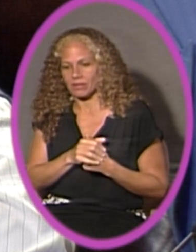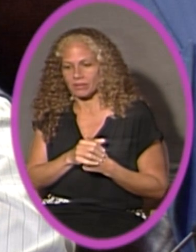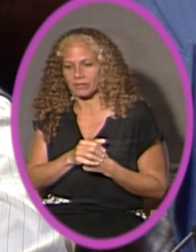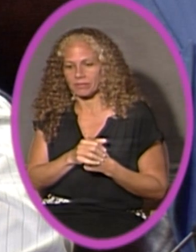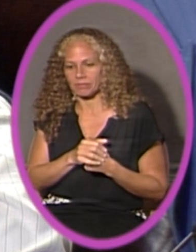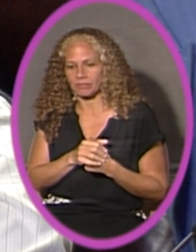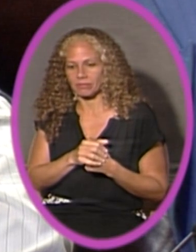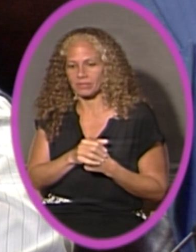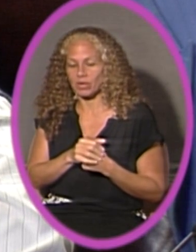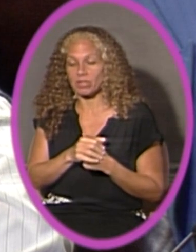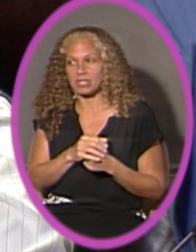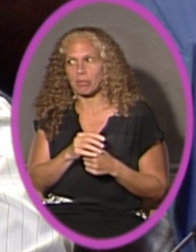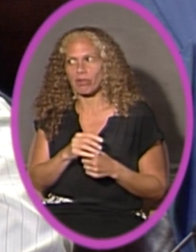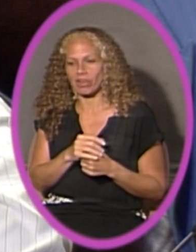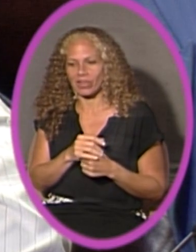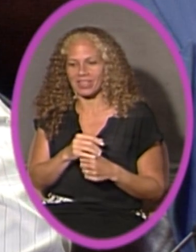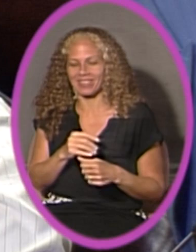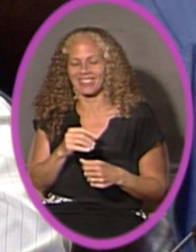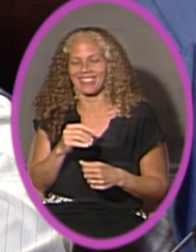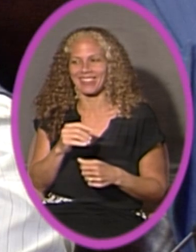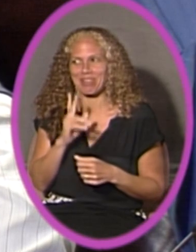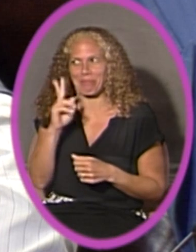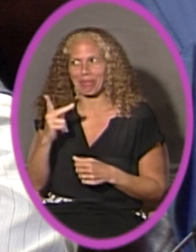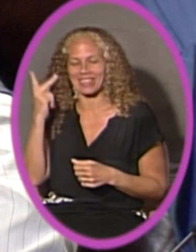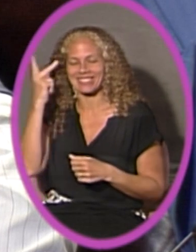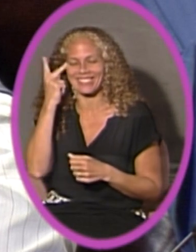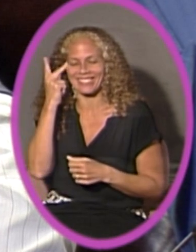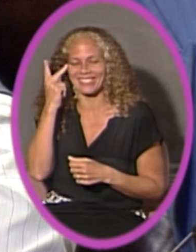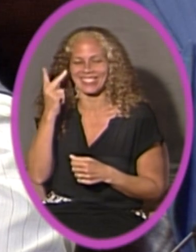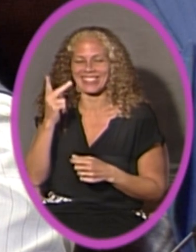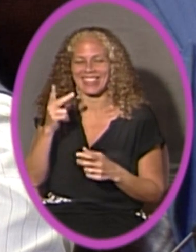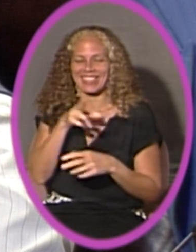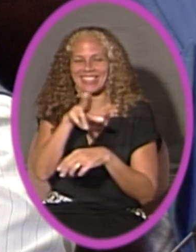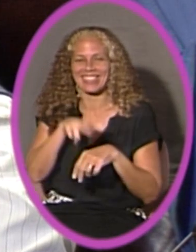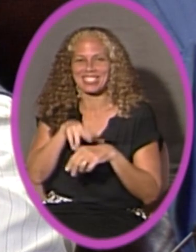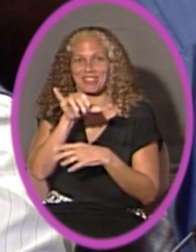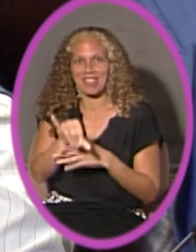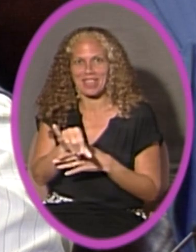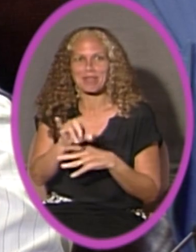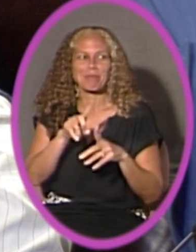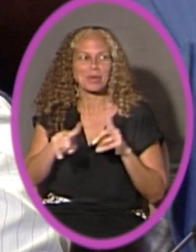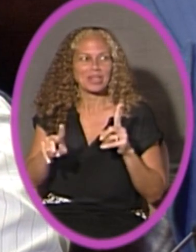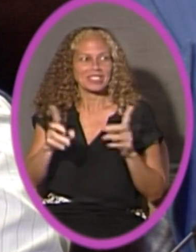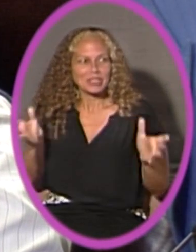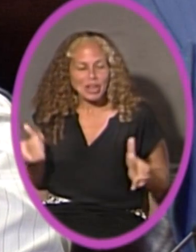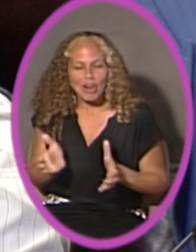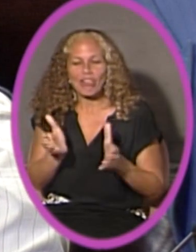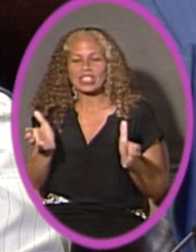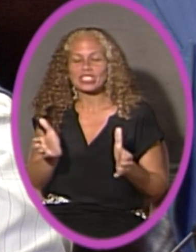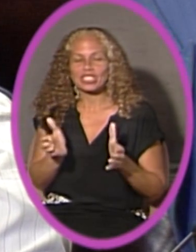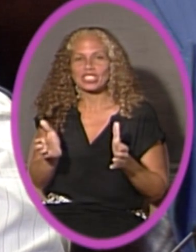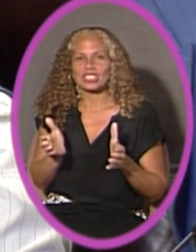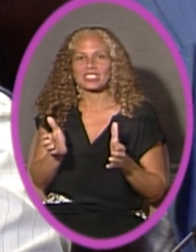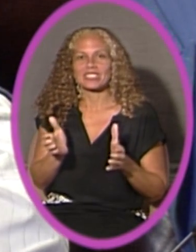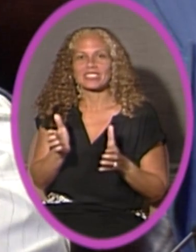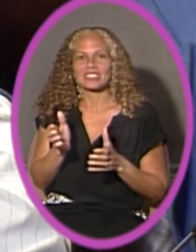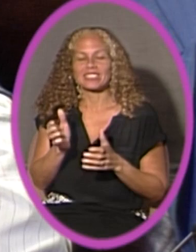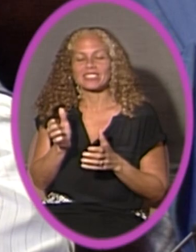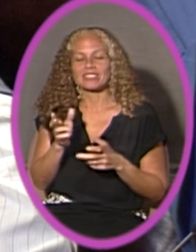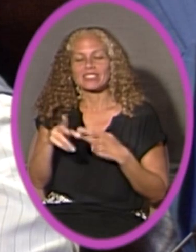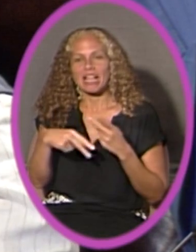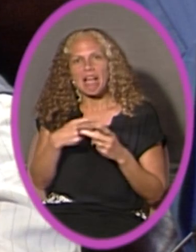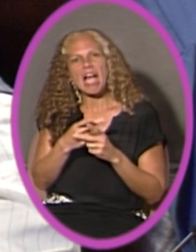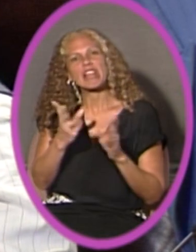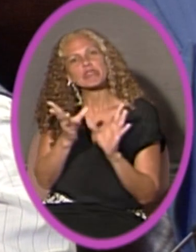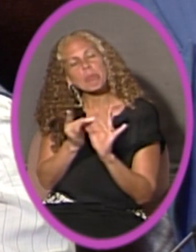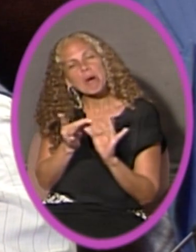and I want to encourage kind remarks being made